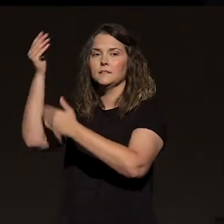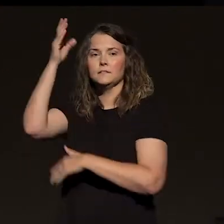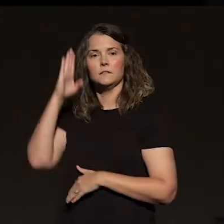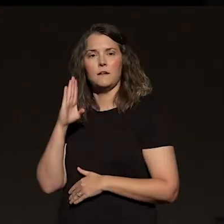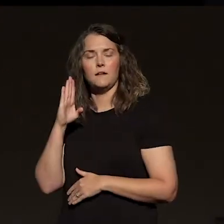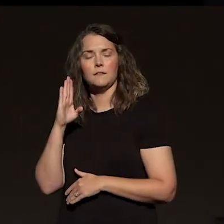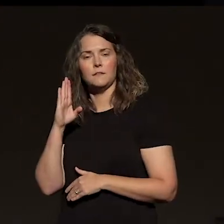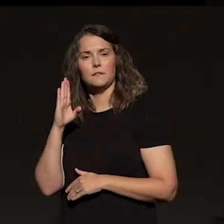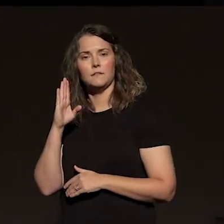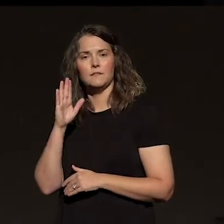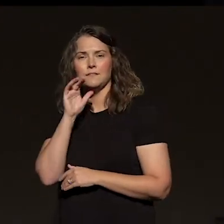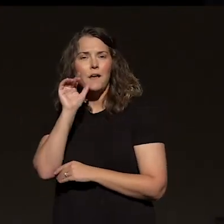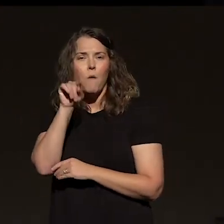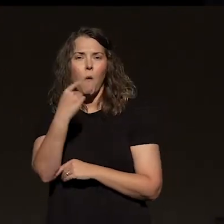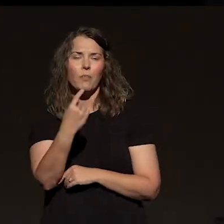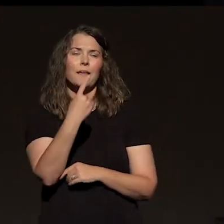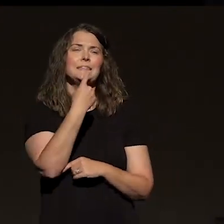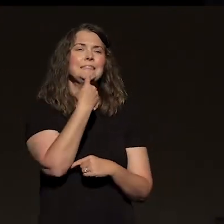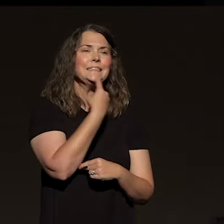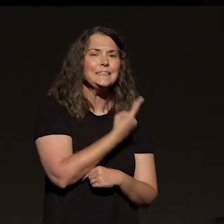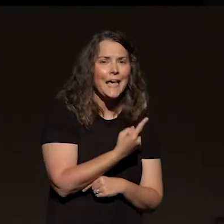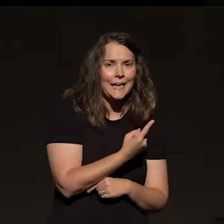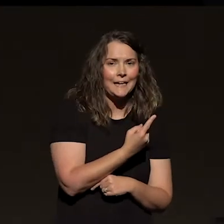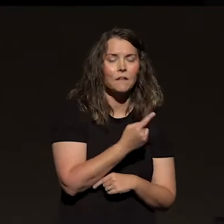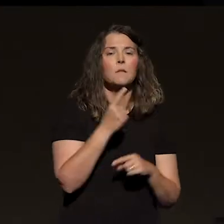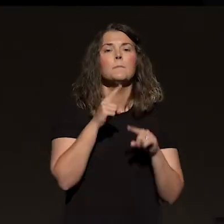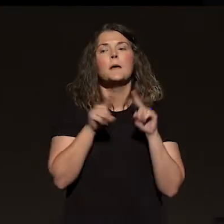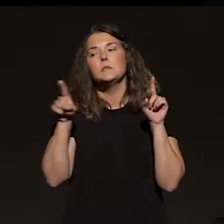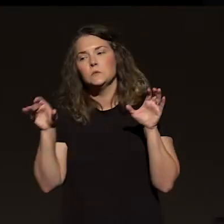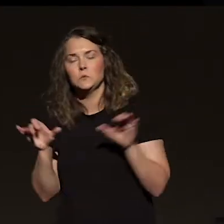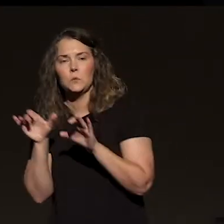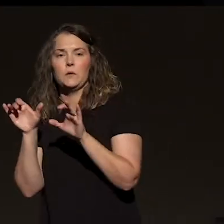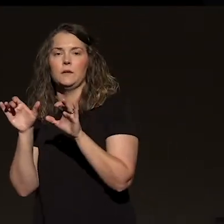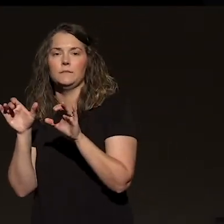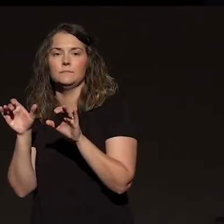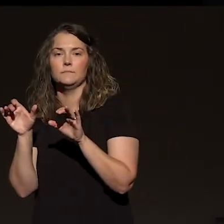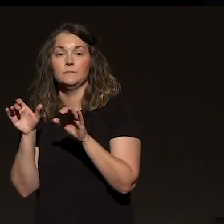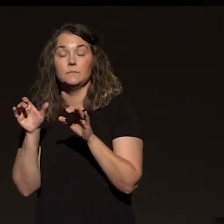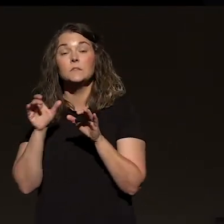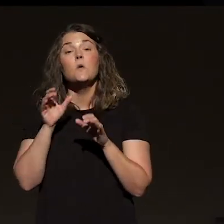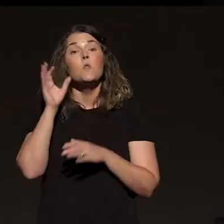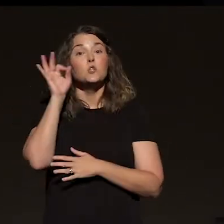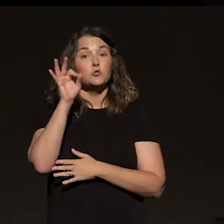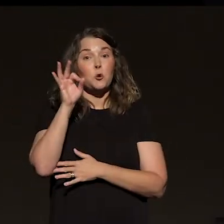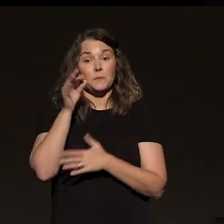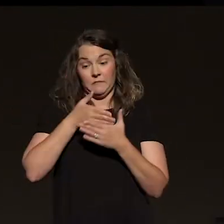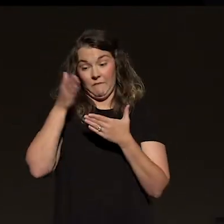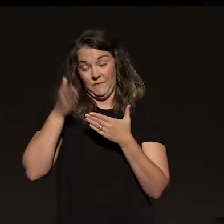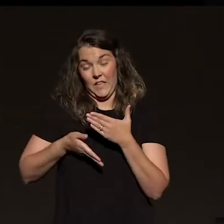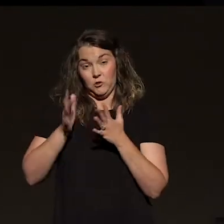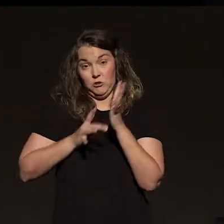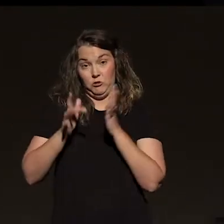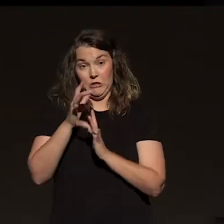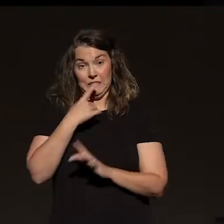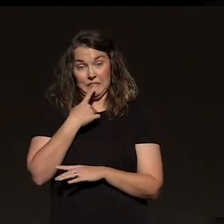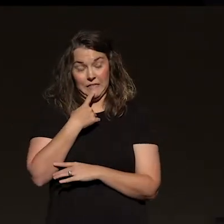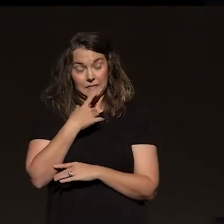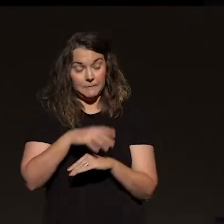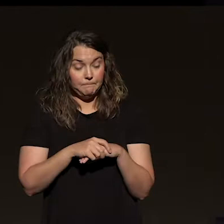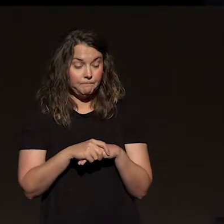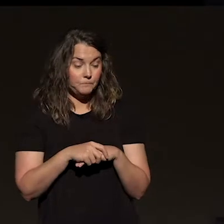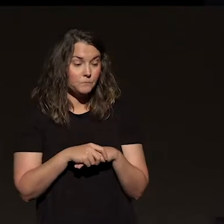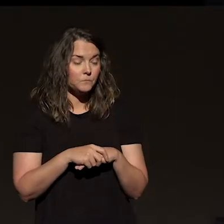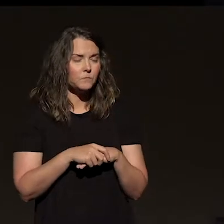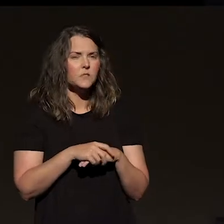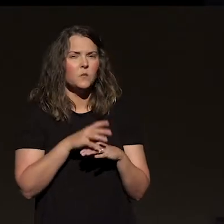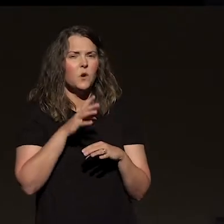not just words, but deeds. So then he comes to the end of his sermon. And this is the way he ends his sermon. So we're just